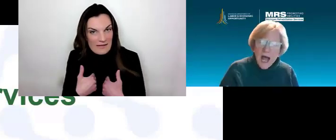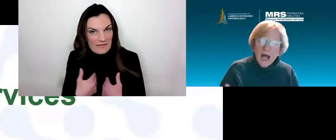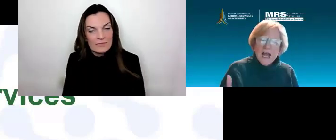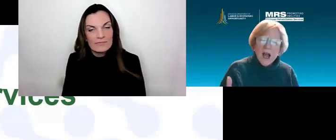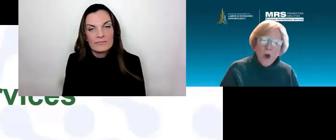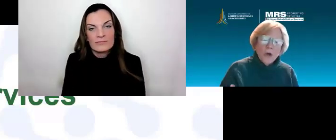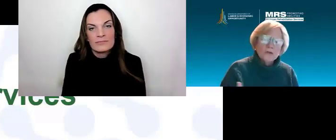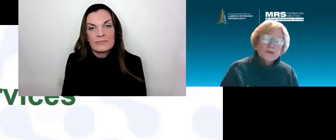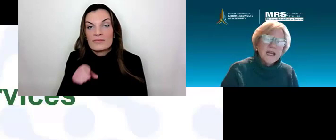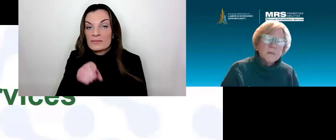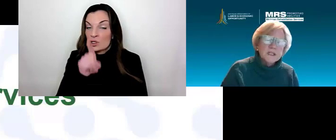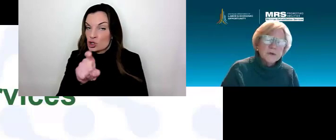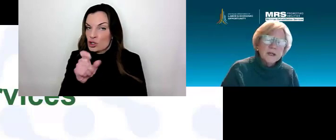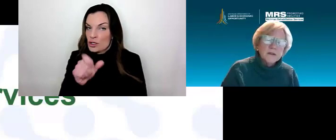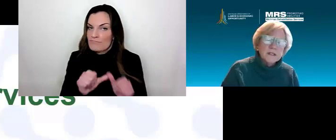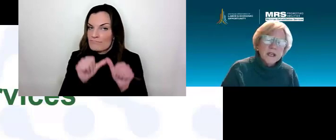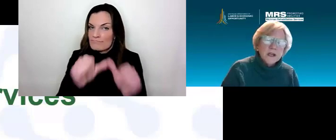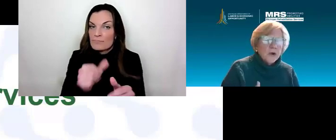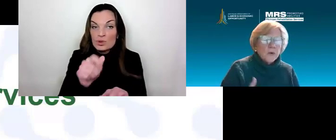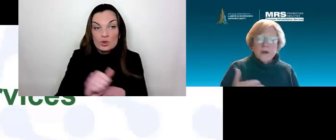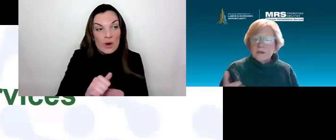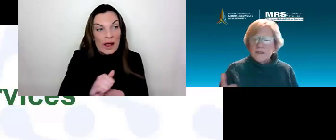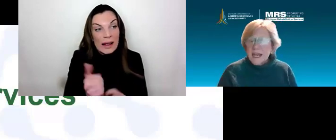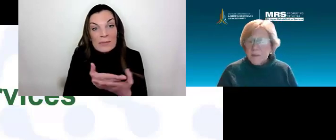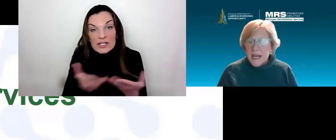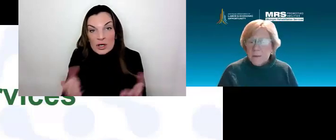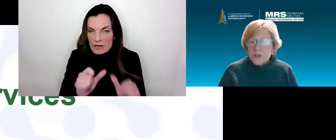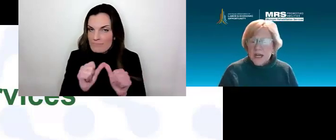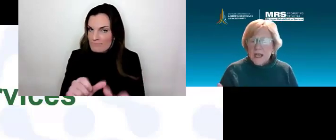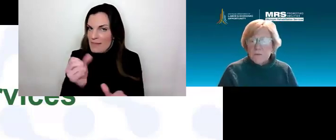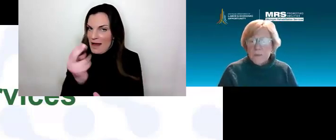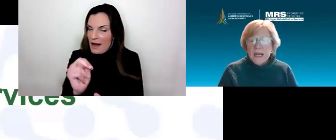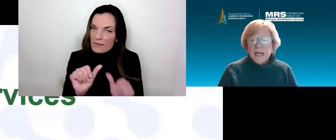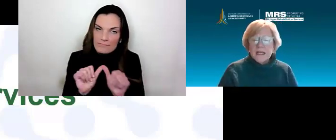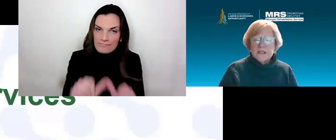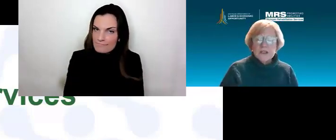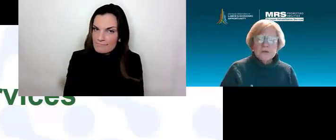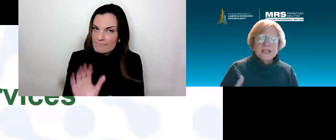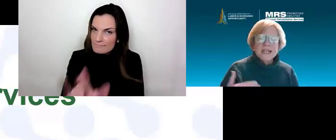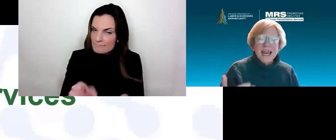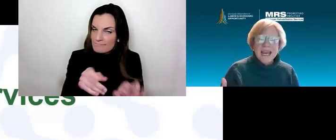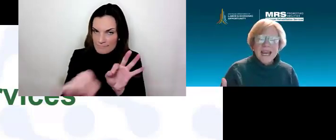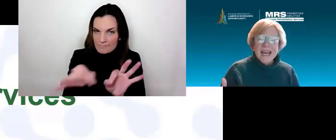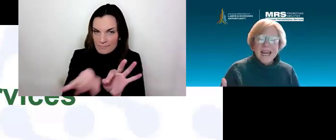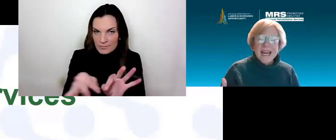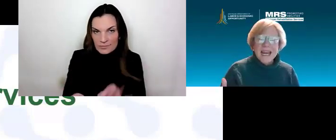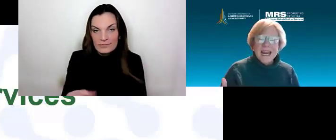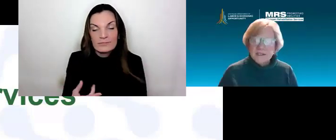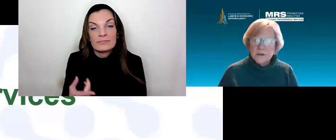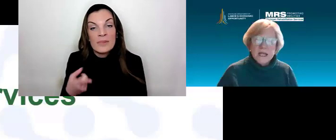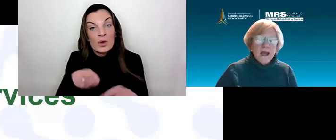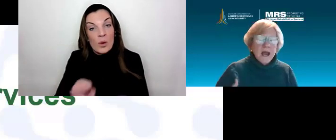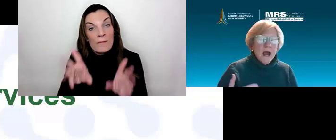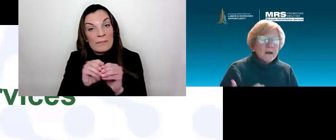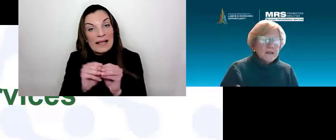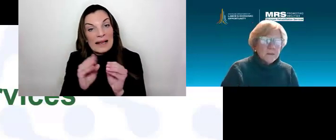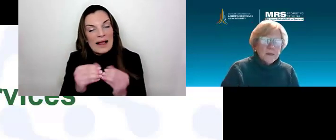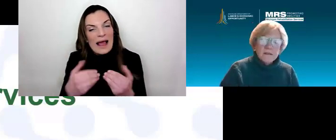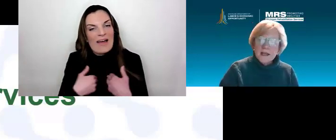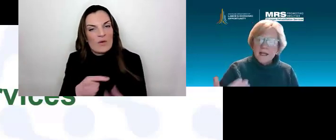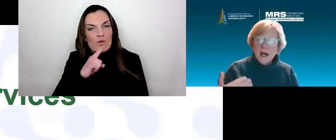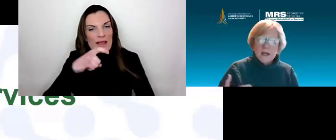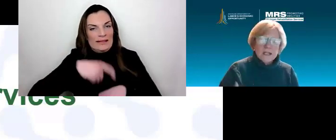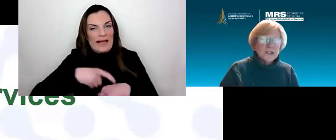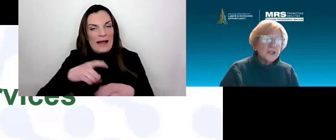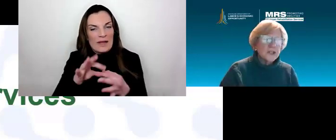on all training materials. Real-time captioning of meetings using AI-based systems are